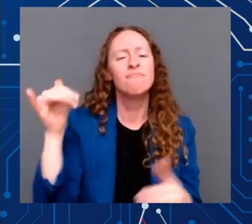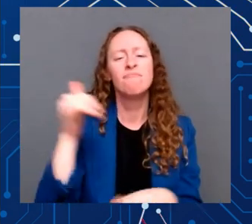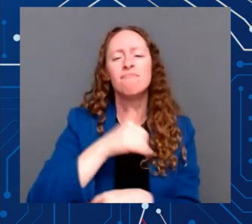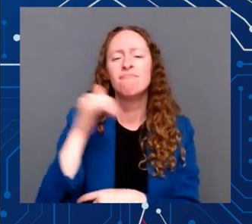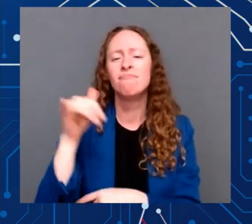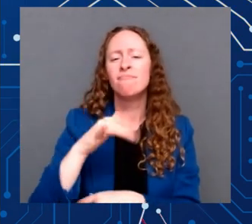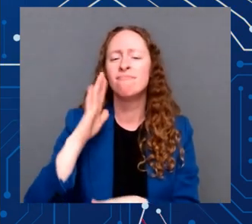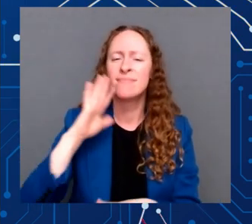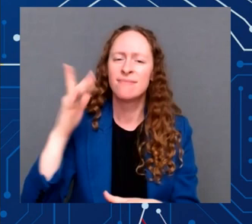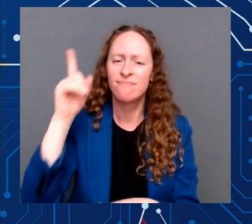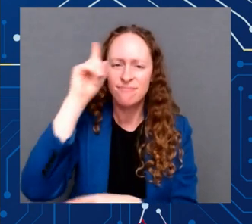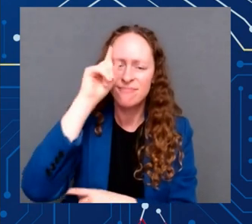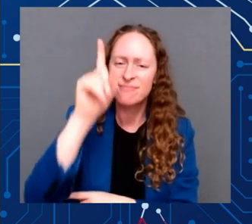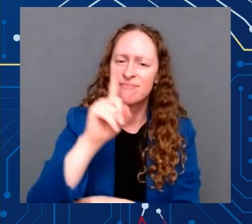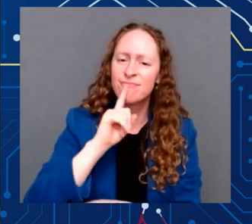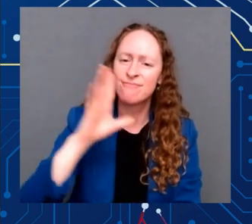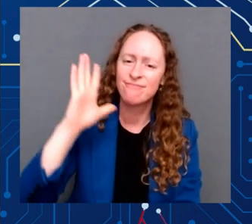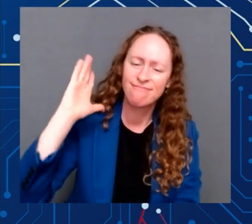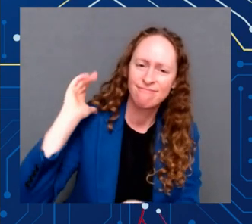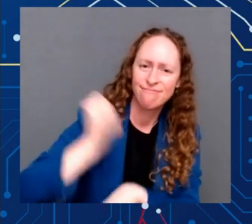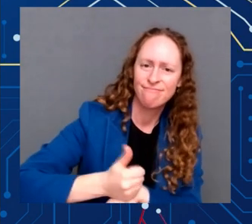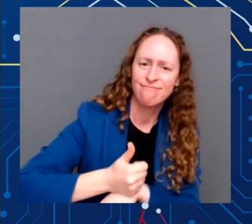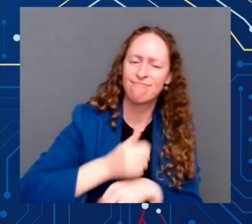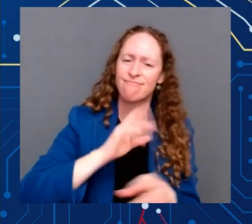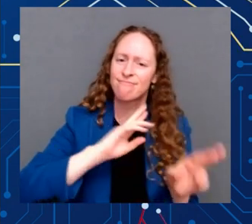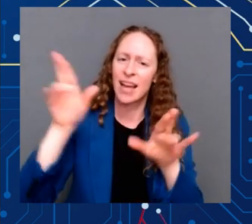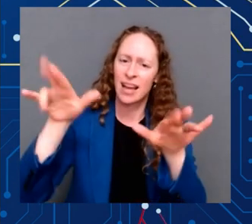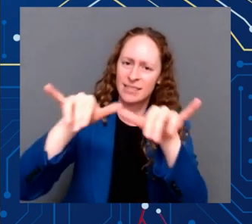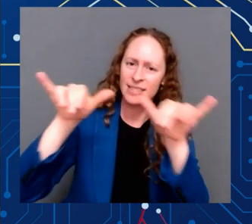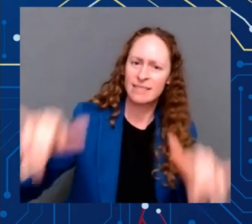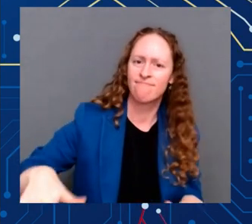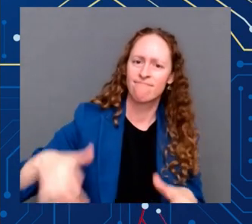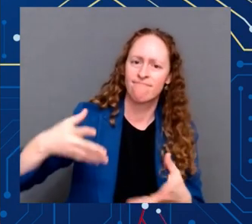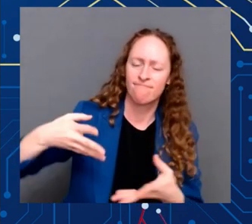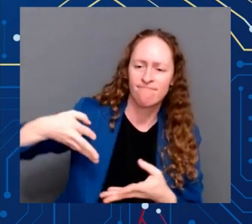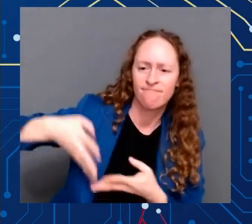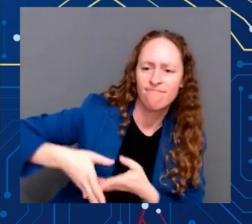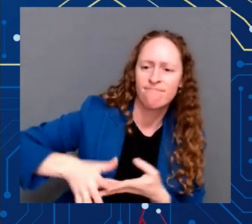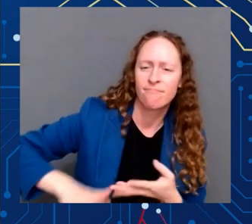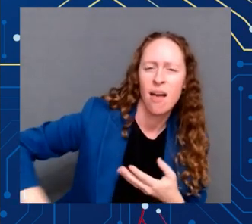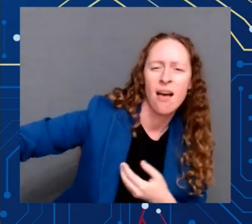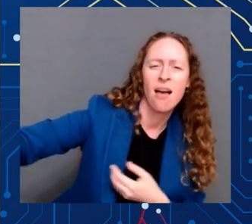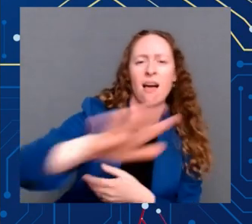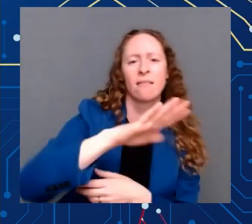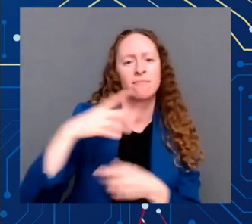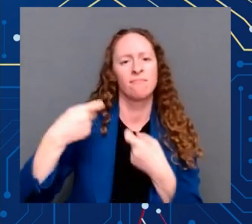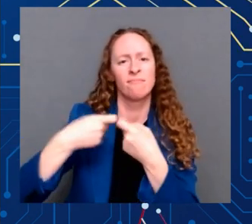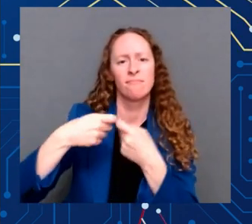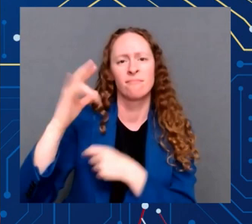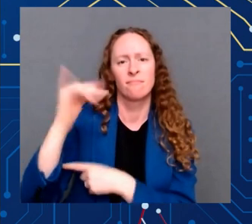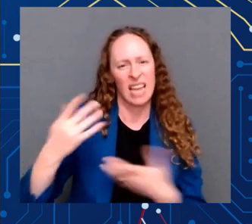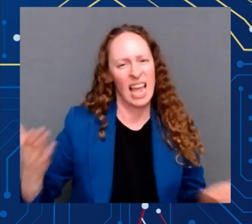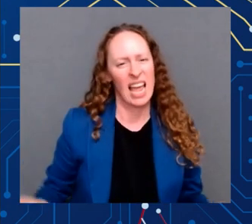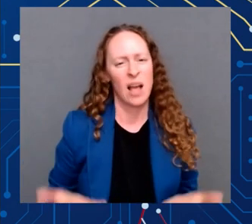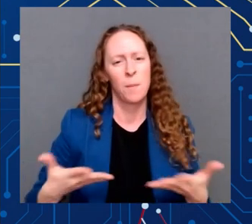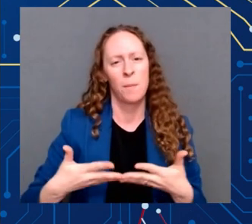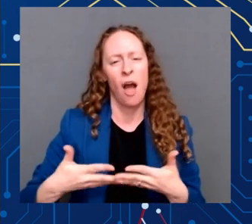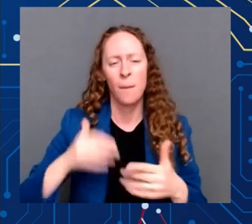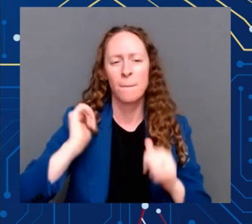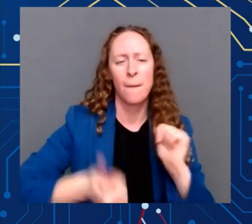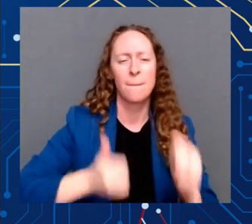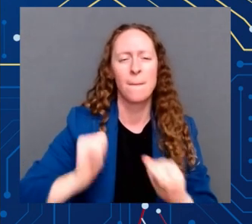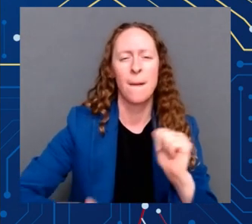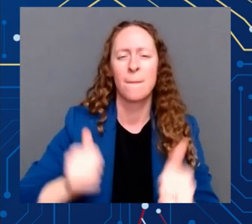That means creating hundreds of thousands of high quality, high